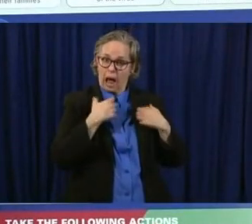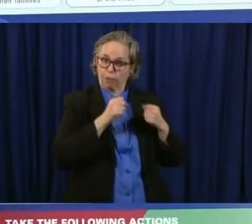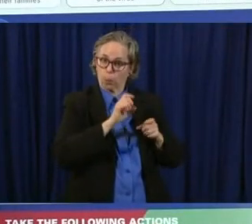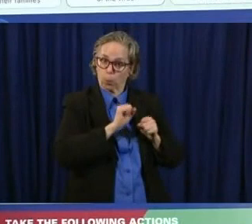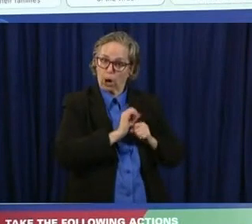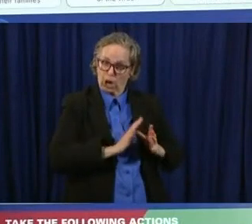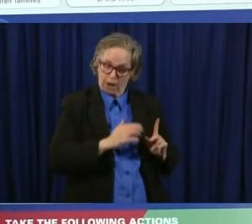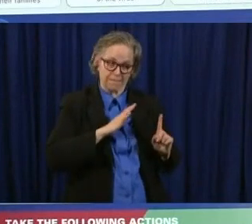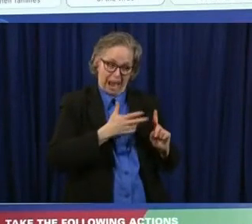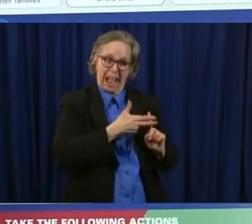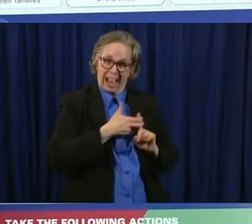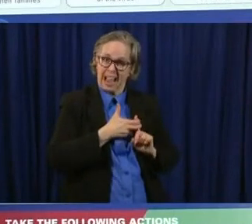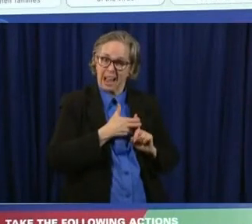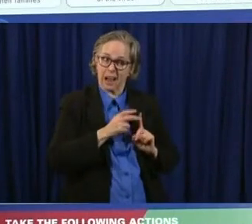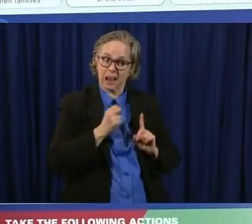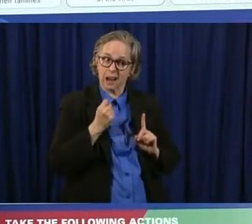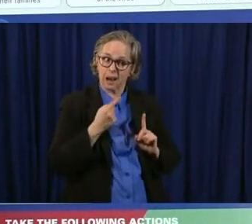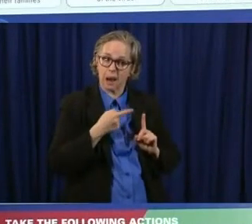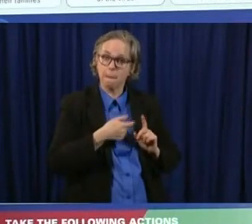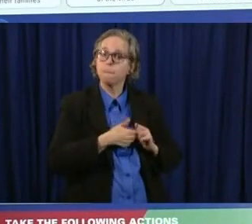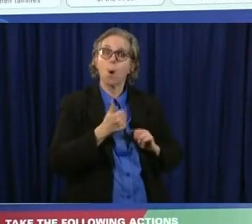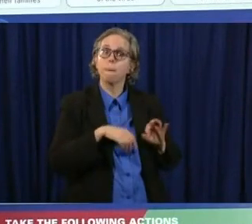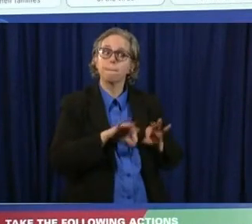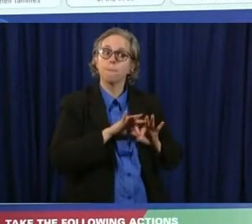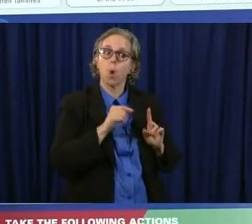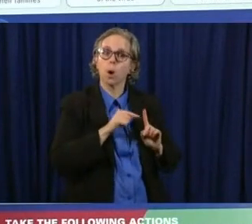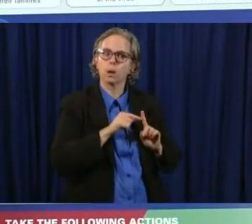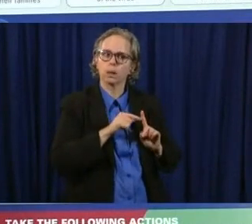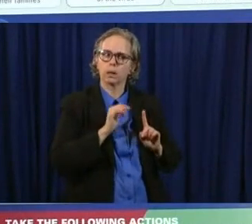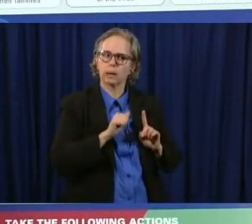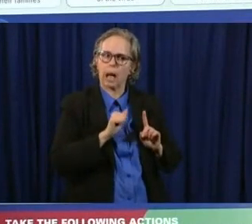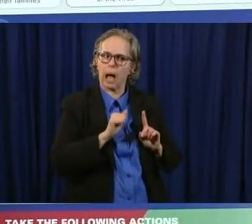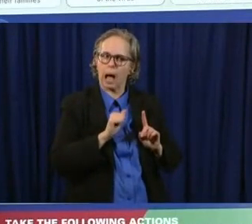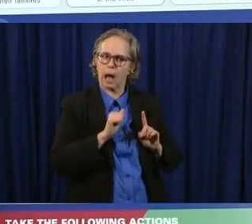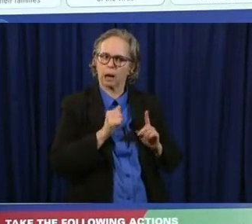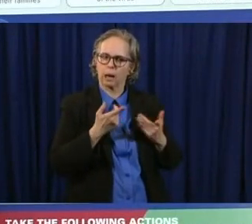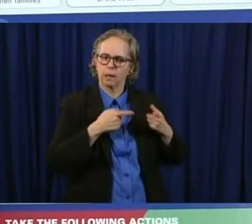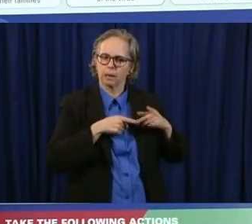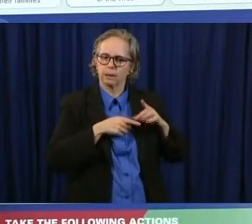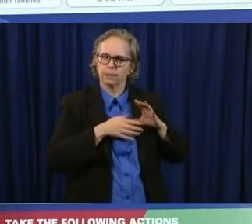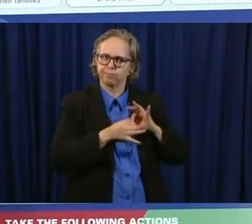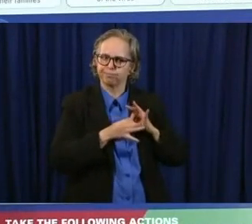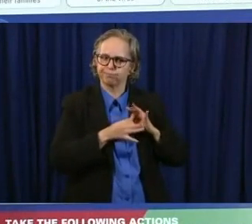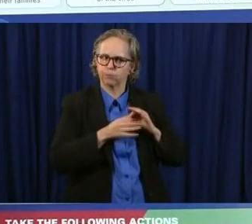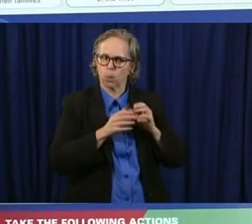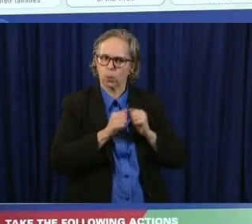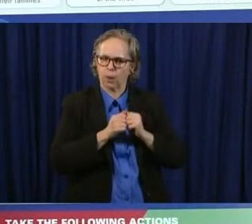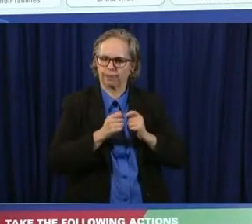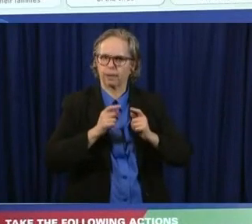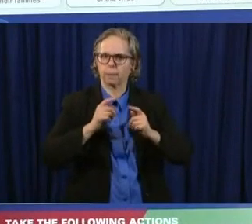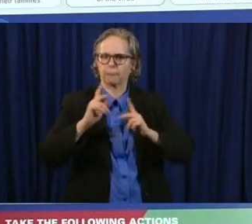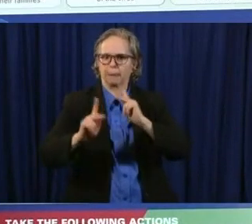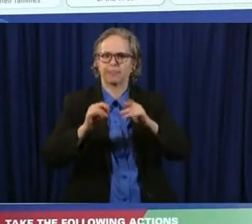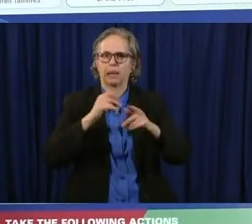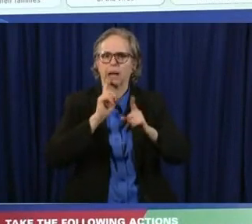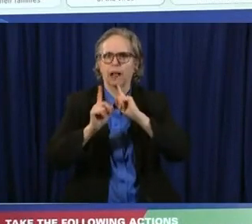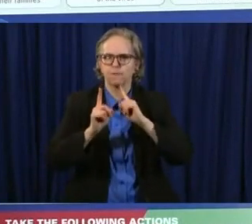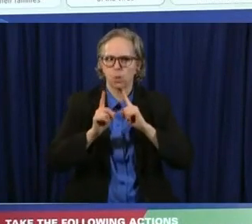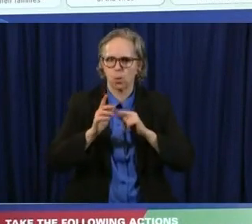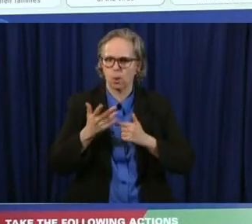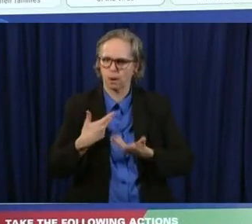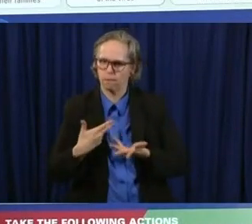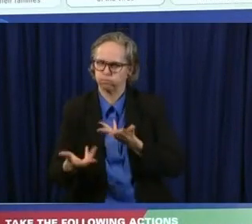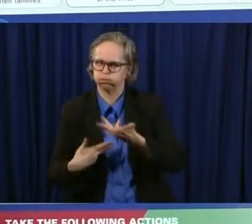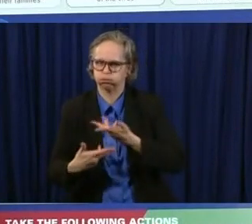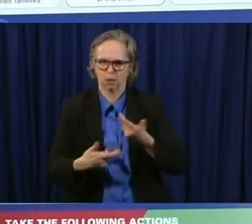um can relate to the person that they're talking to the person that they're interviewing now most of these will be over the phone not all of them will